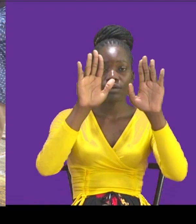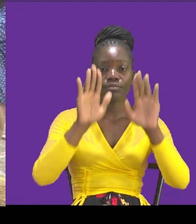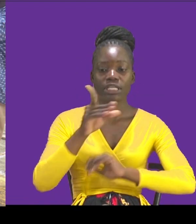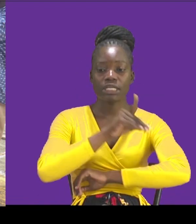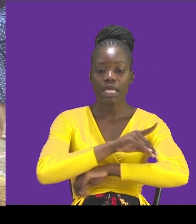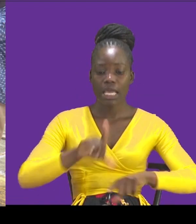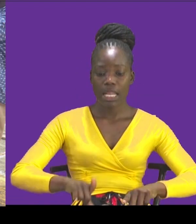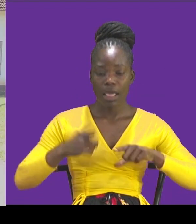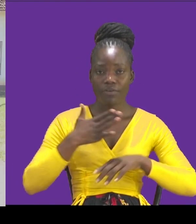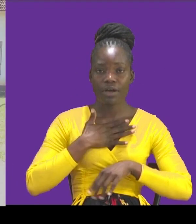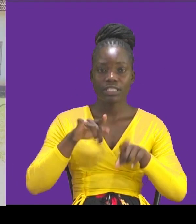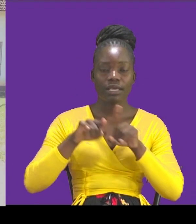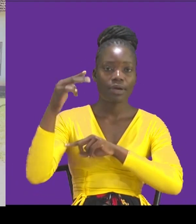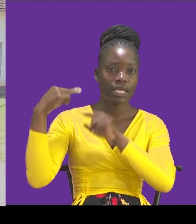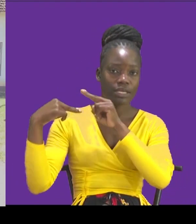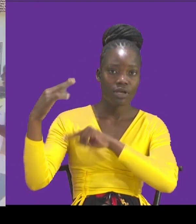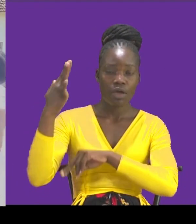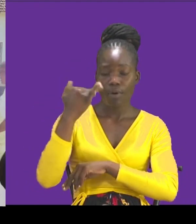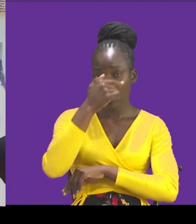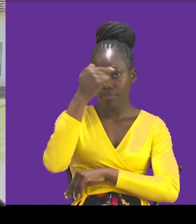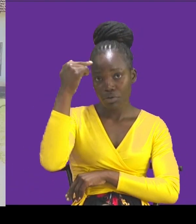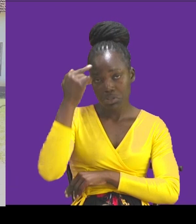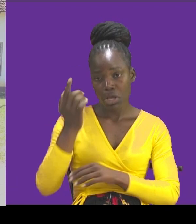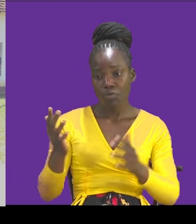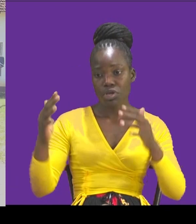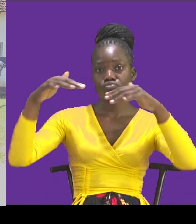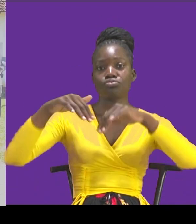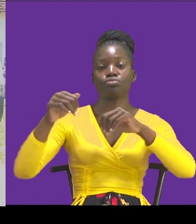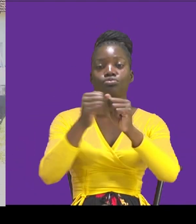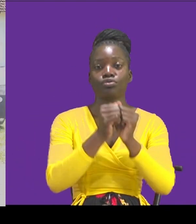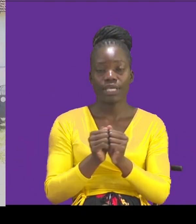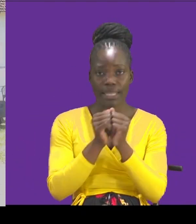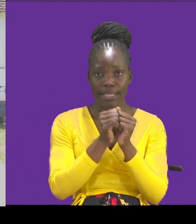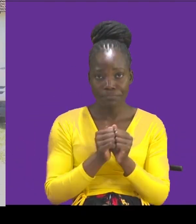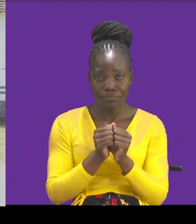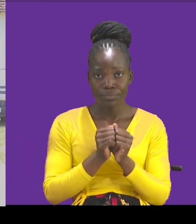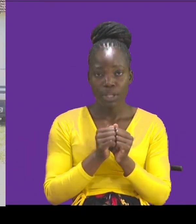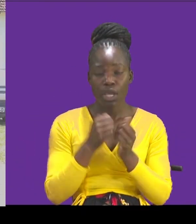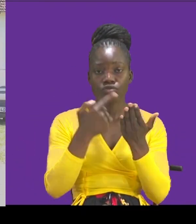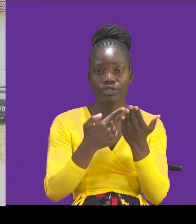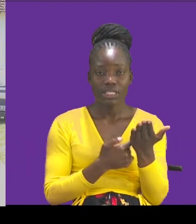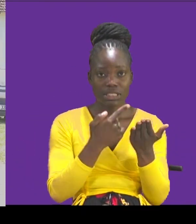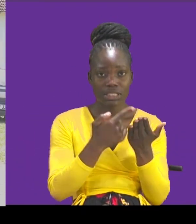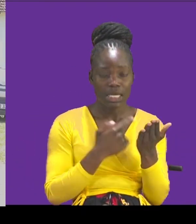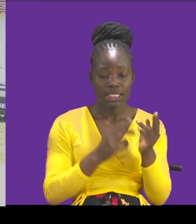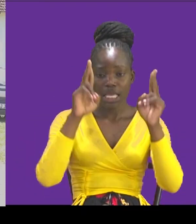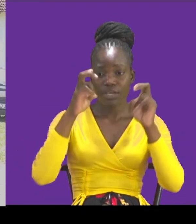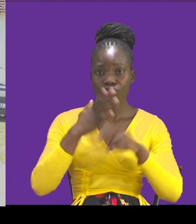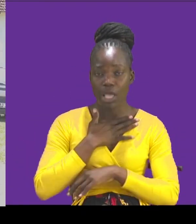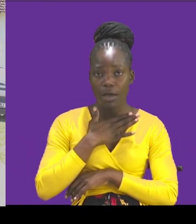our life and history because we are converging together to discuss our issues